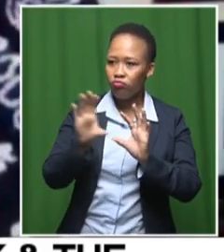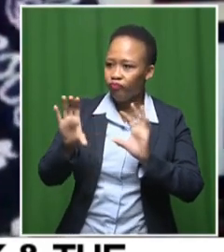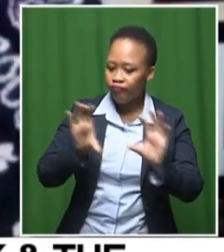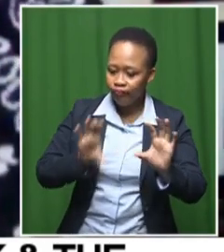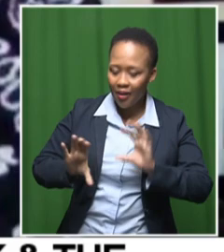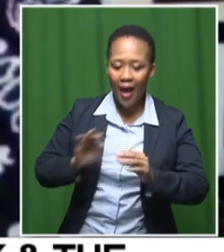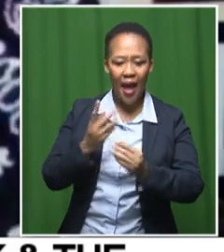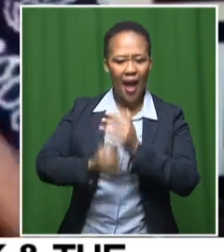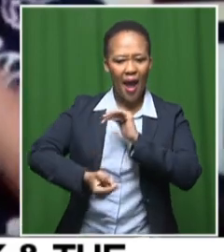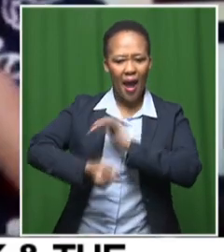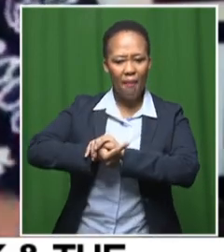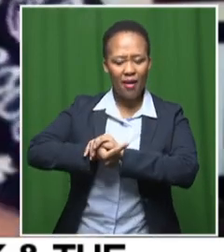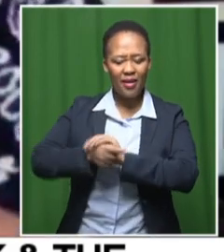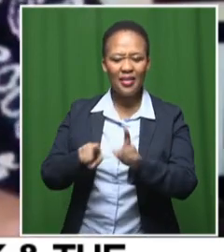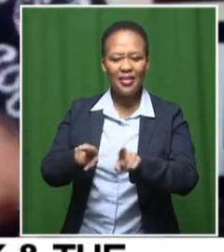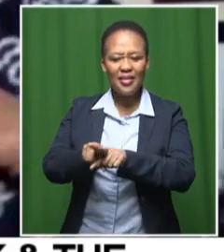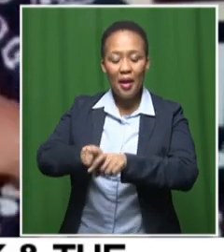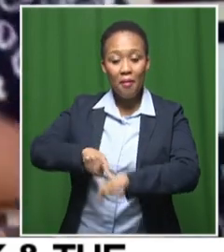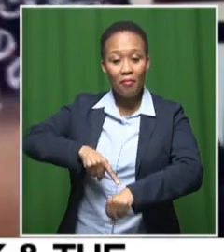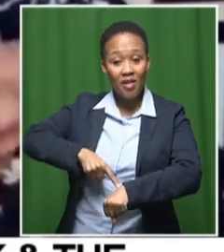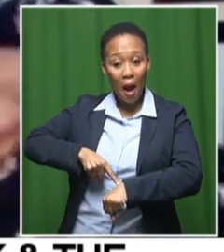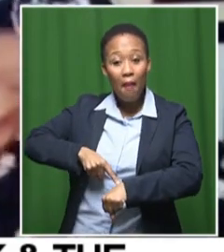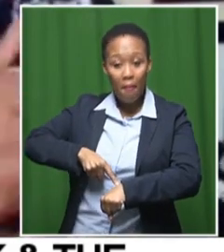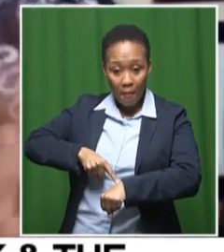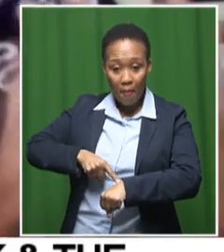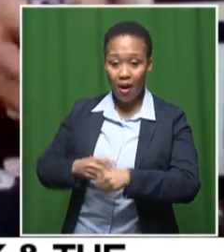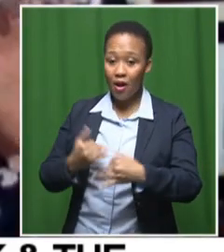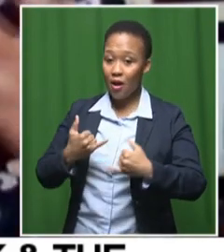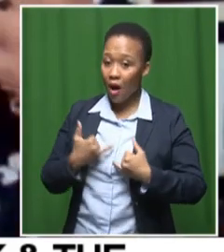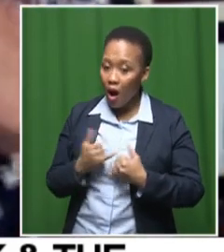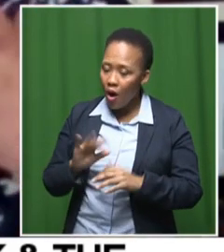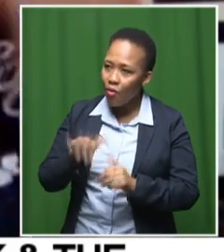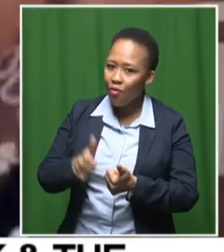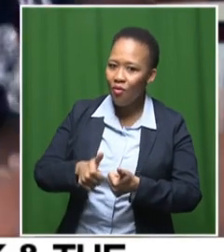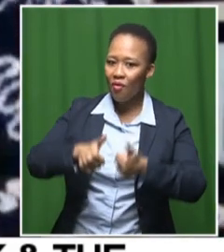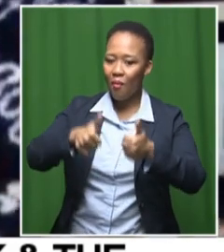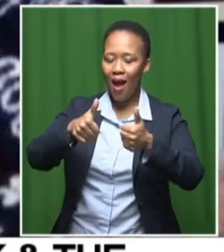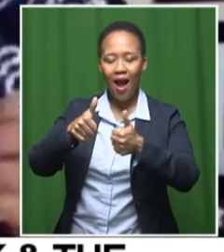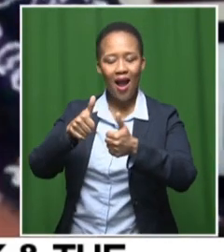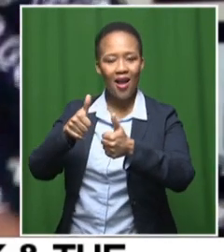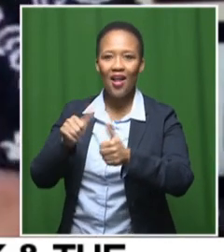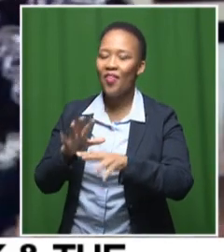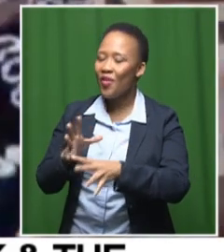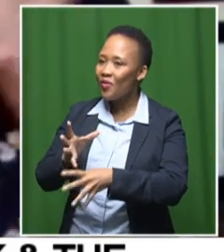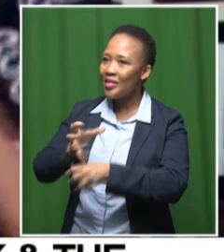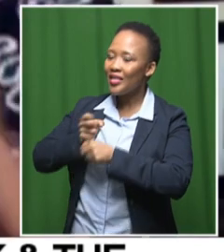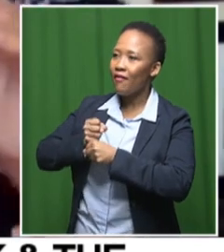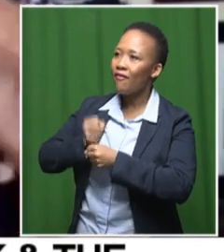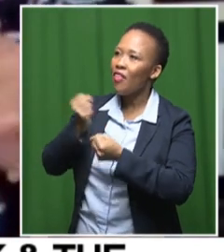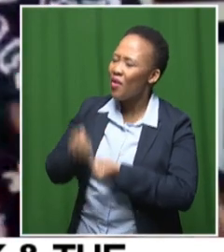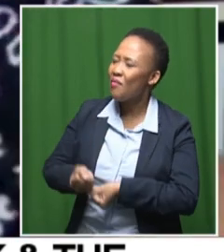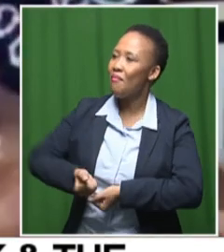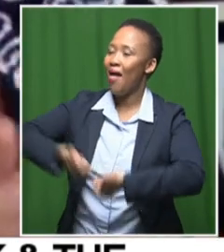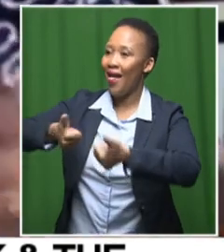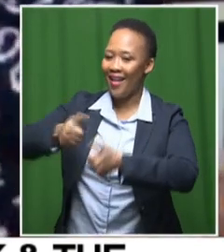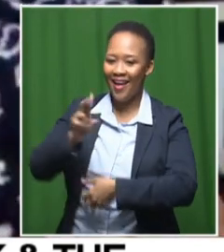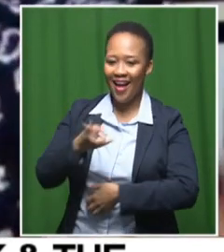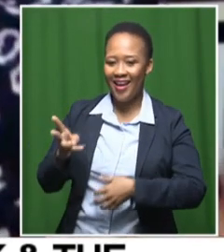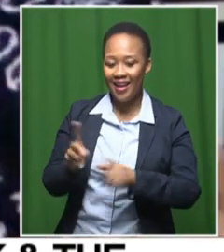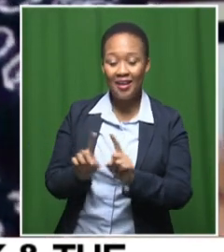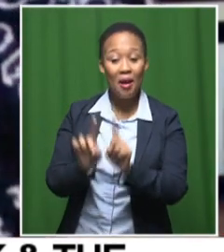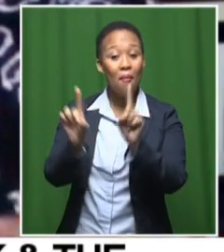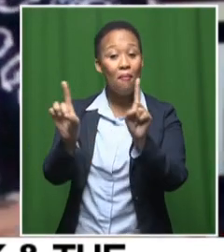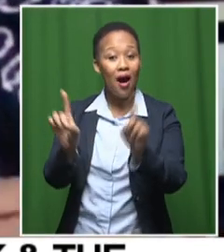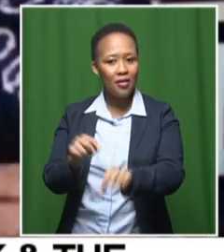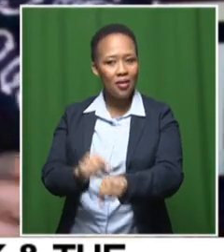really got to learn your track, when to hit your energy, when to hold back and receive and catch and throw back. So it really is, by the time you